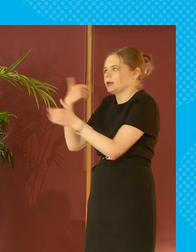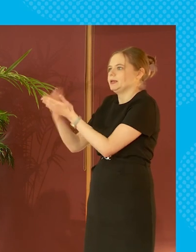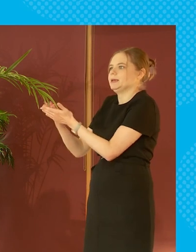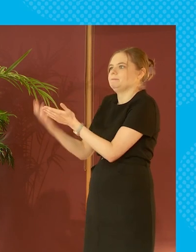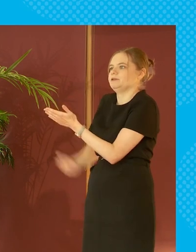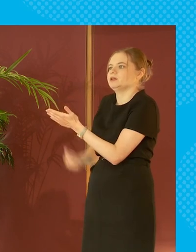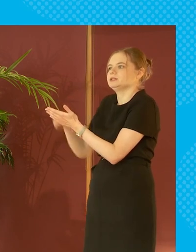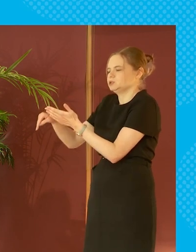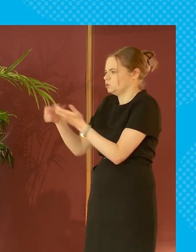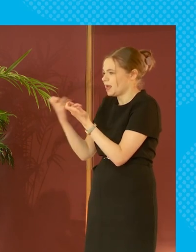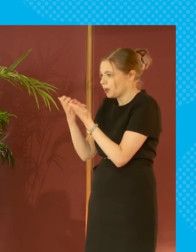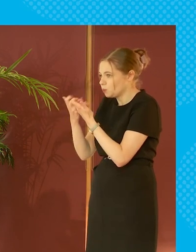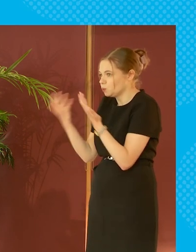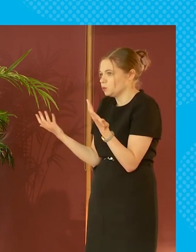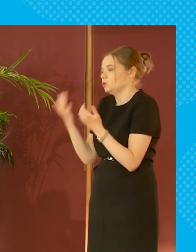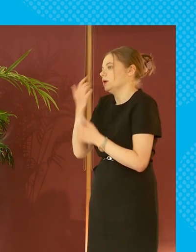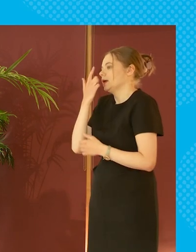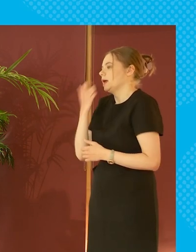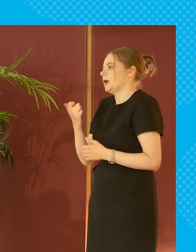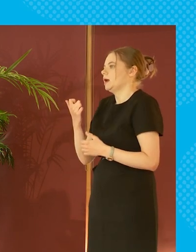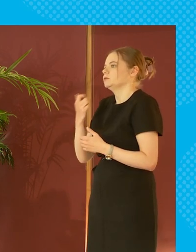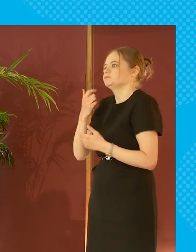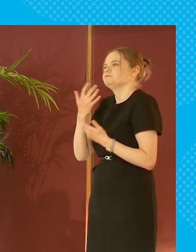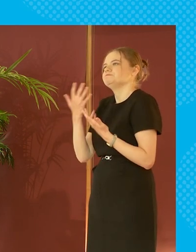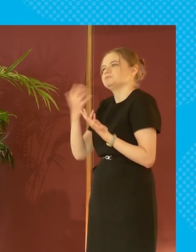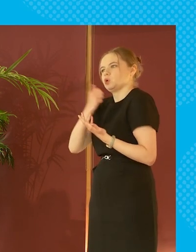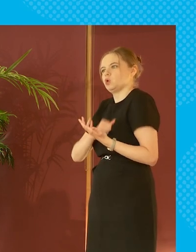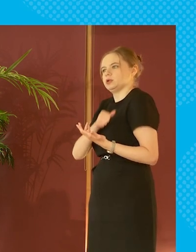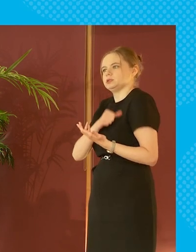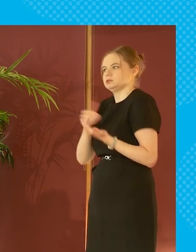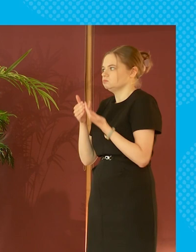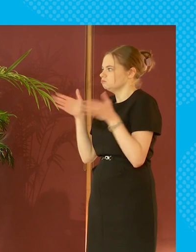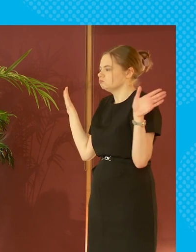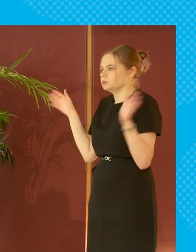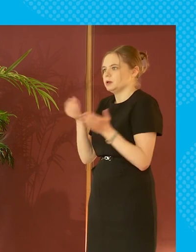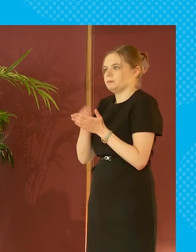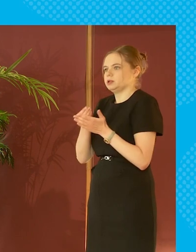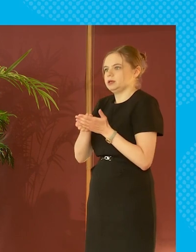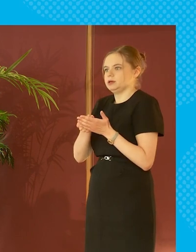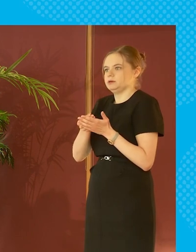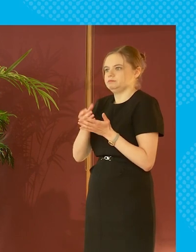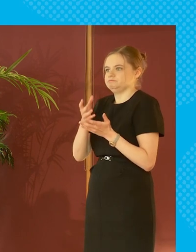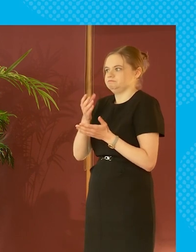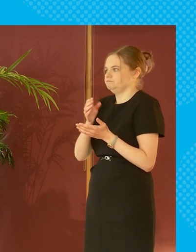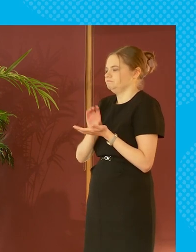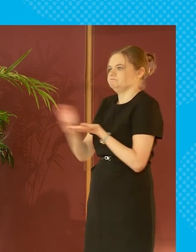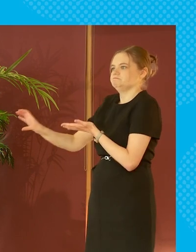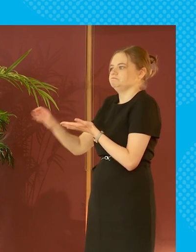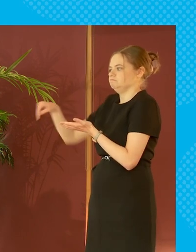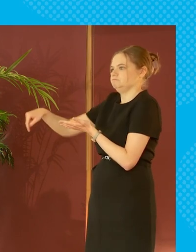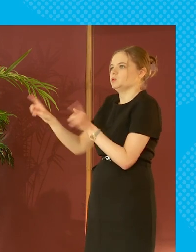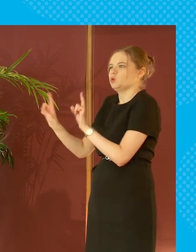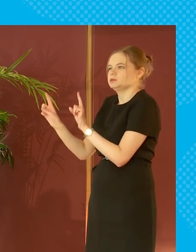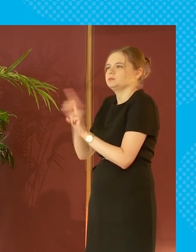can we do we can have uh some honesty about where the money actually goes because the